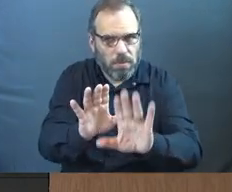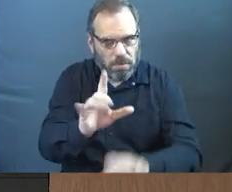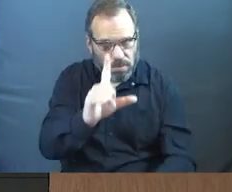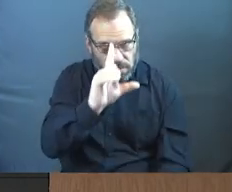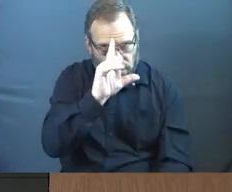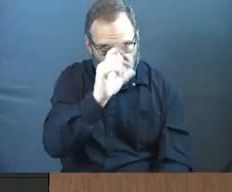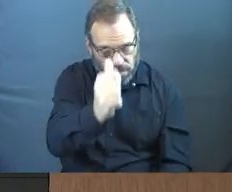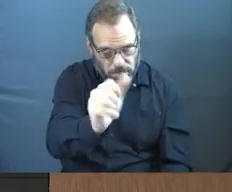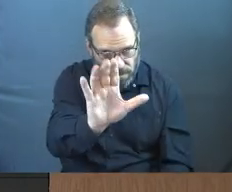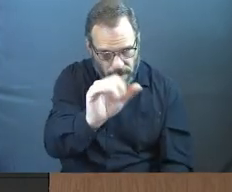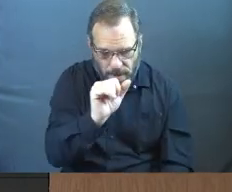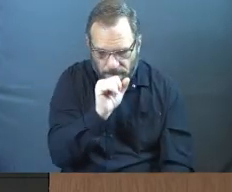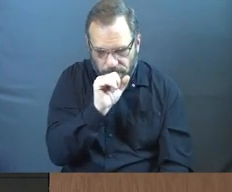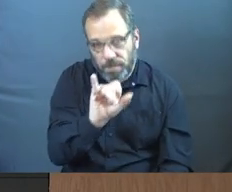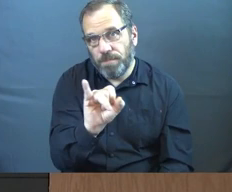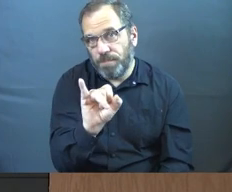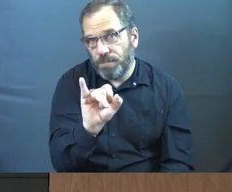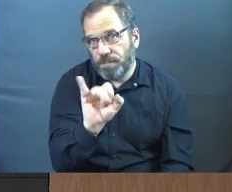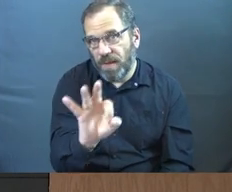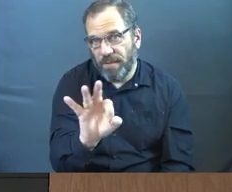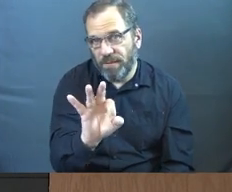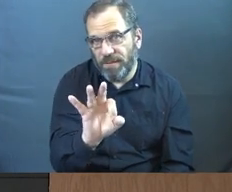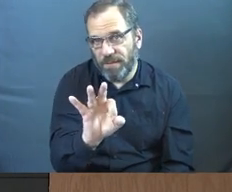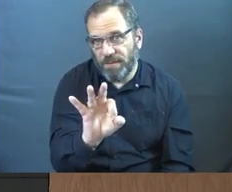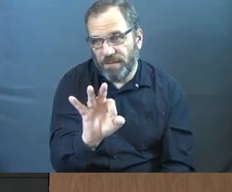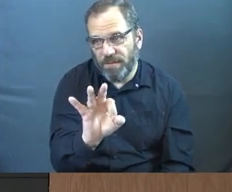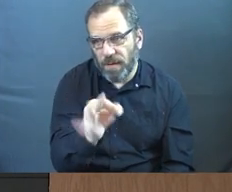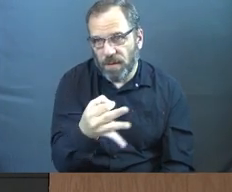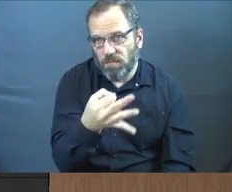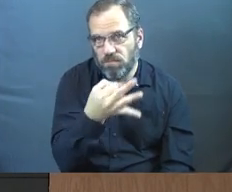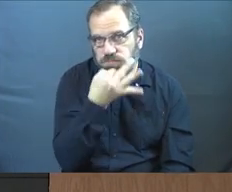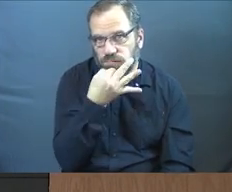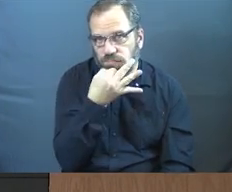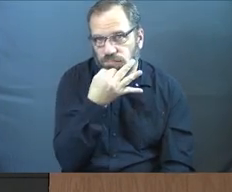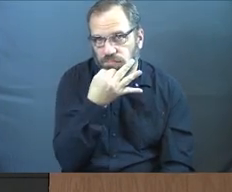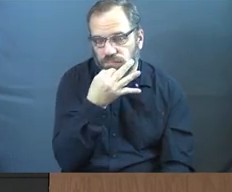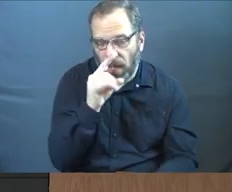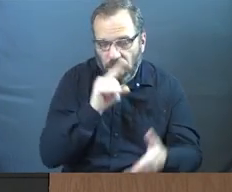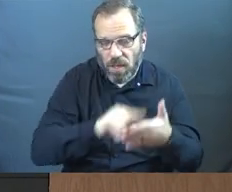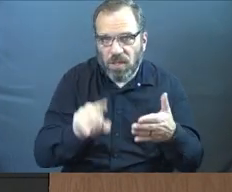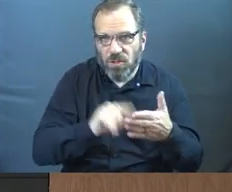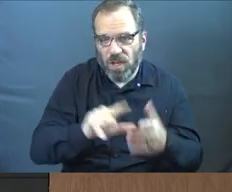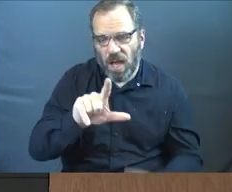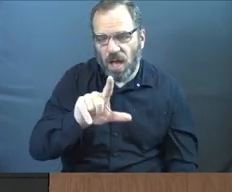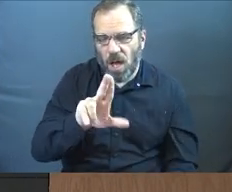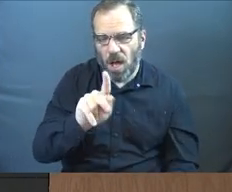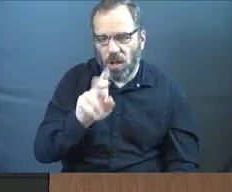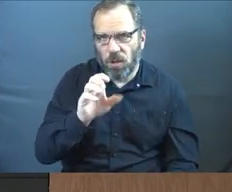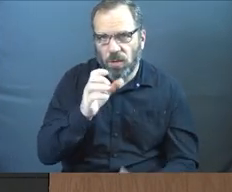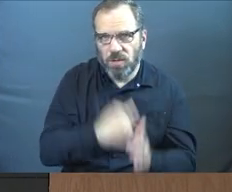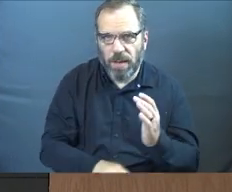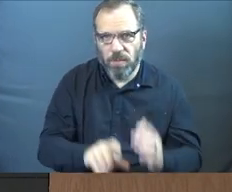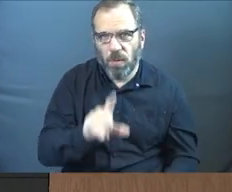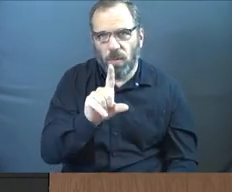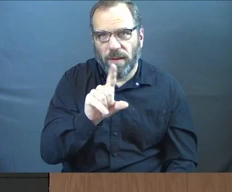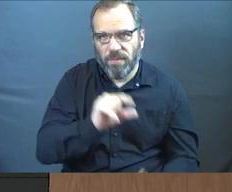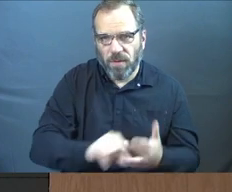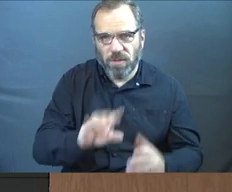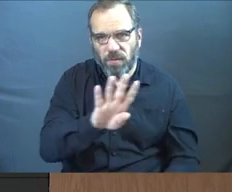But if you have the courage, look up Luke 1, 41 through 44.